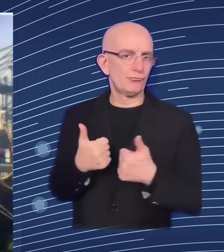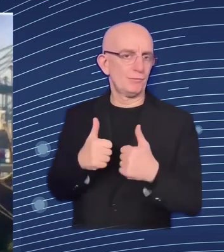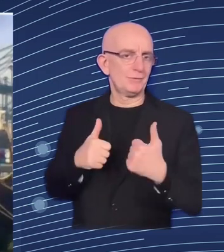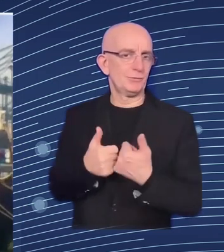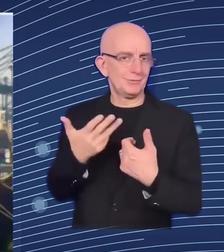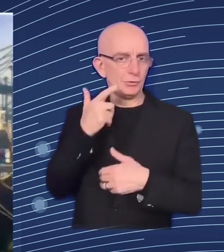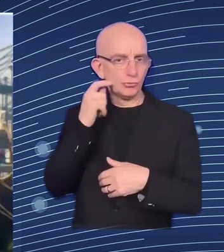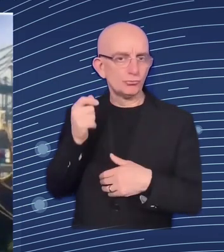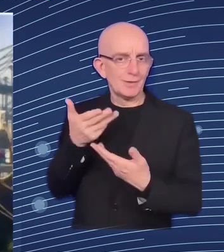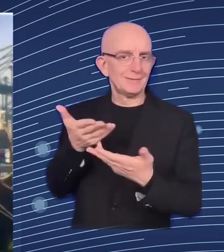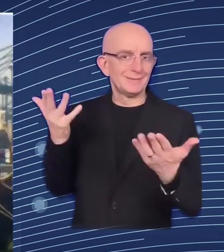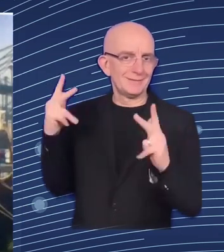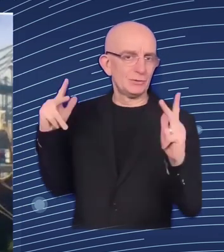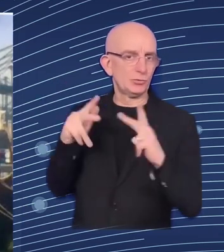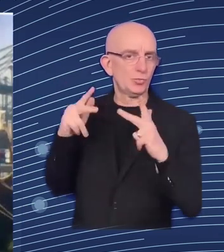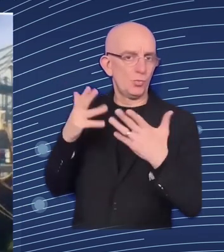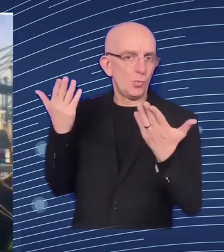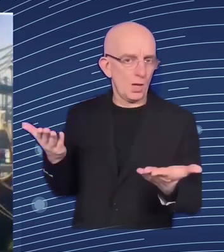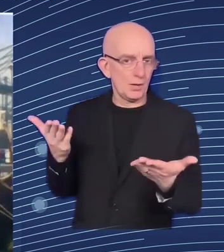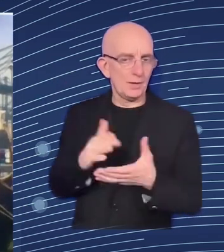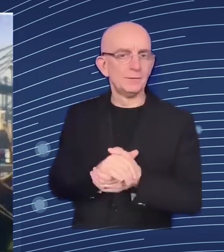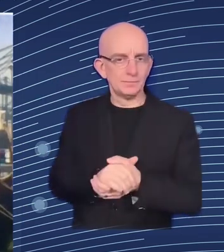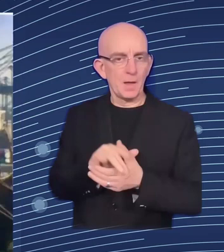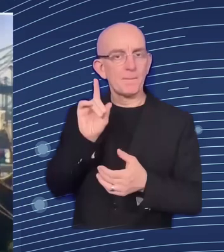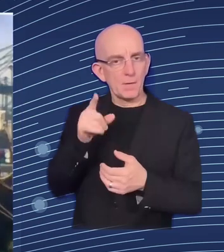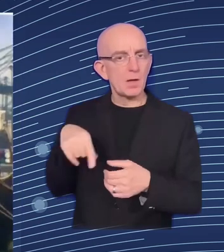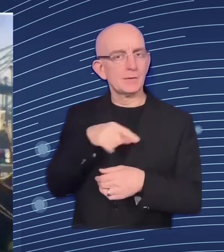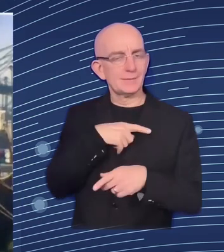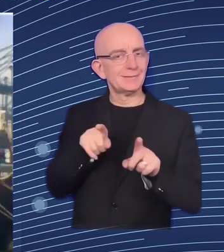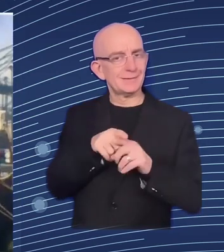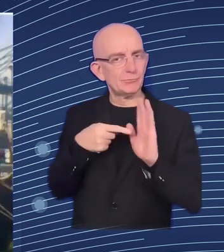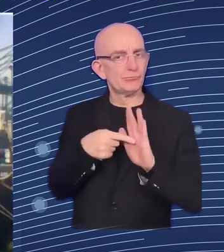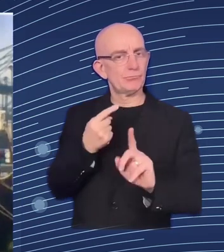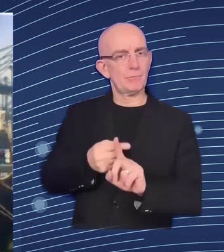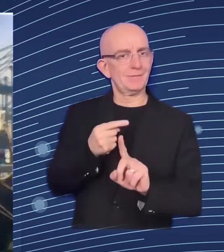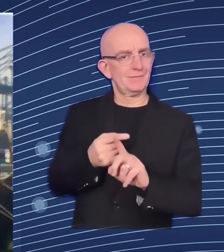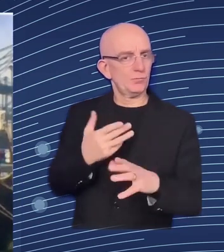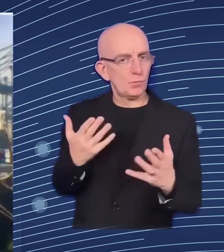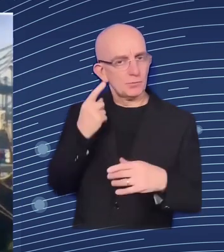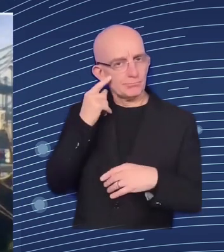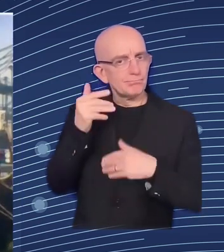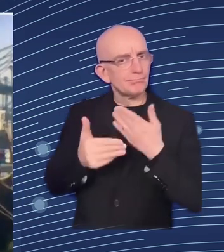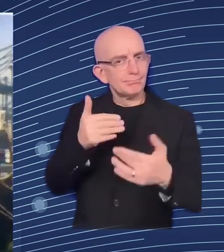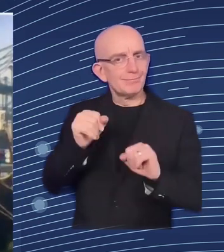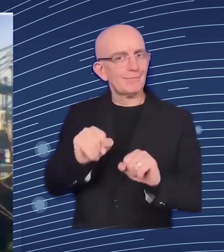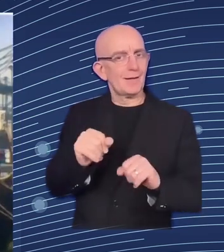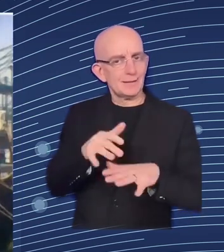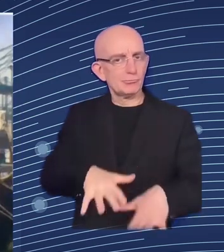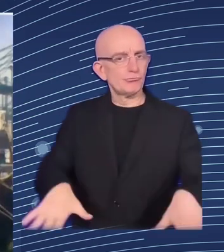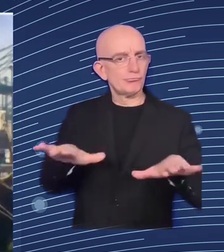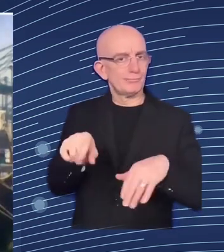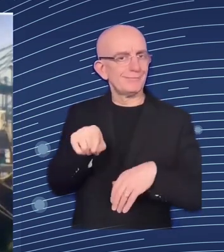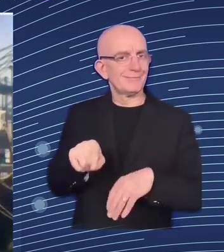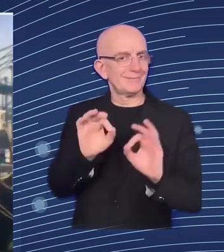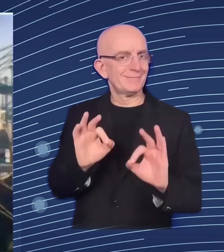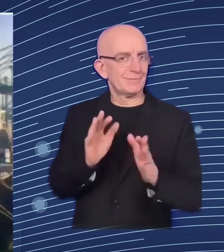things that keep us actually motivated and optimistic about the future indeed it has been a phenomenal success story for for ukraine